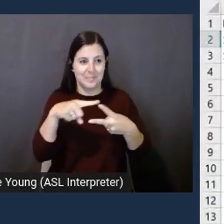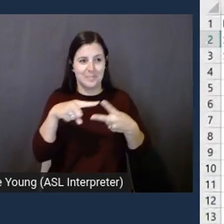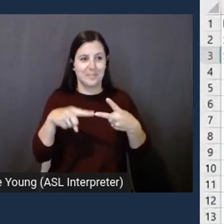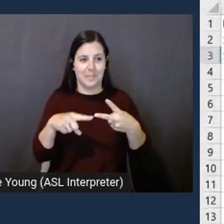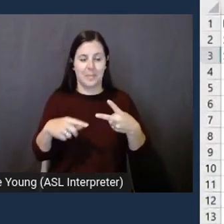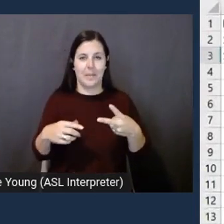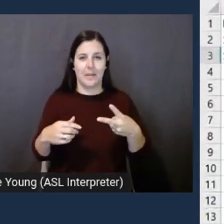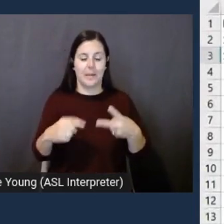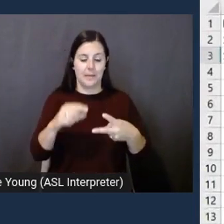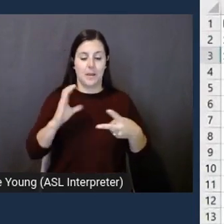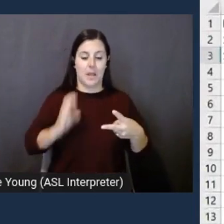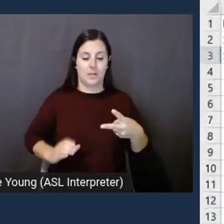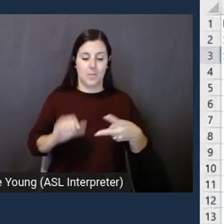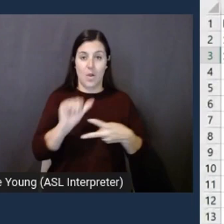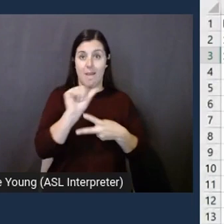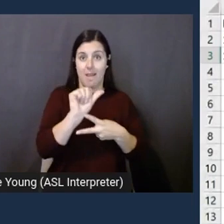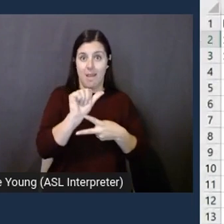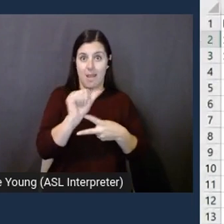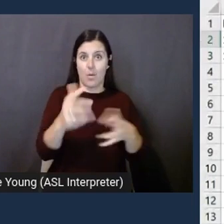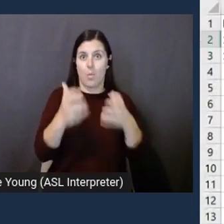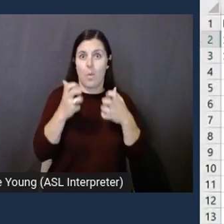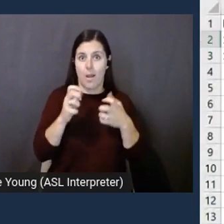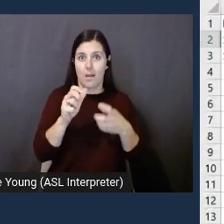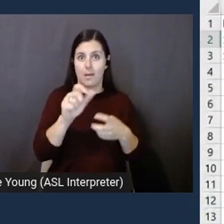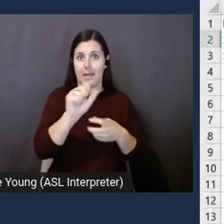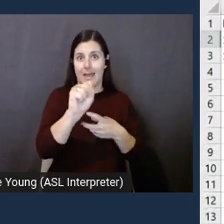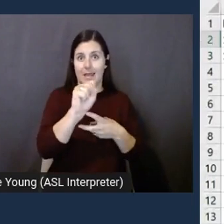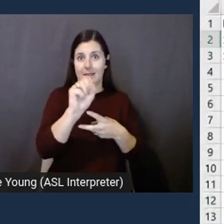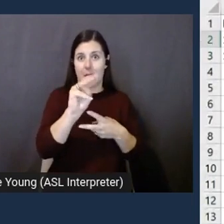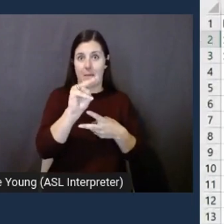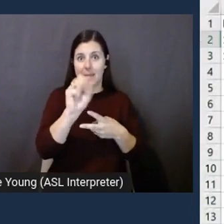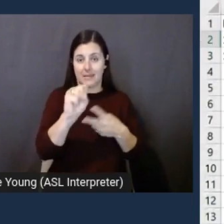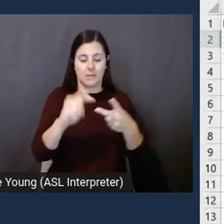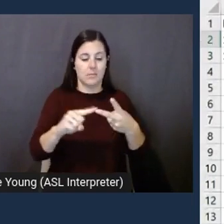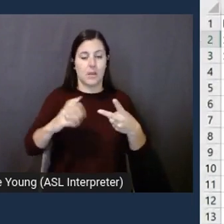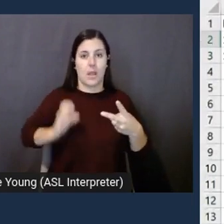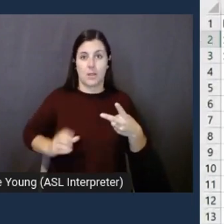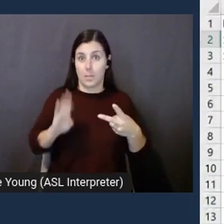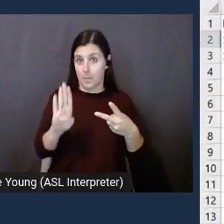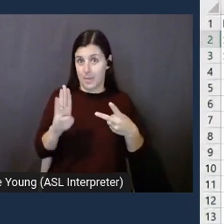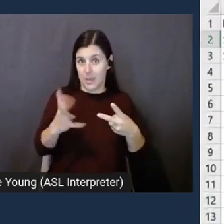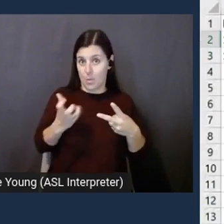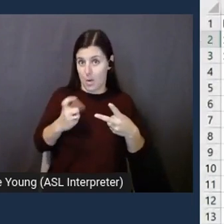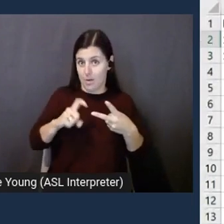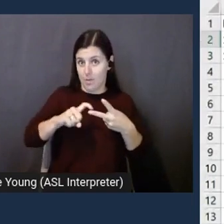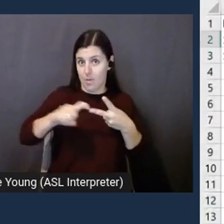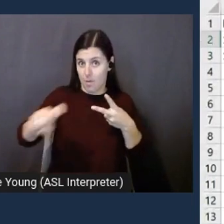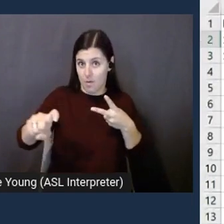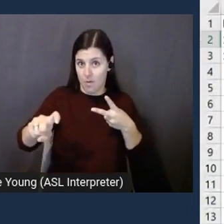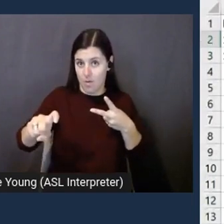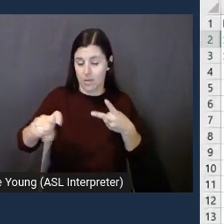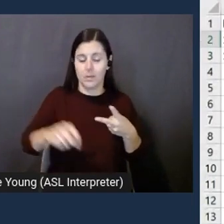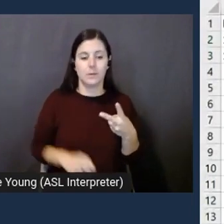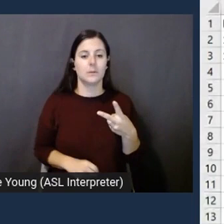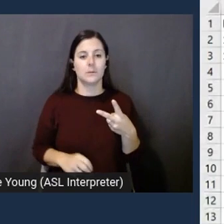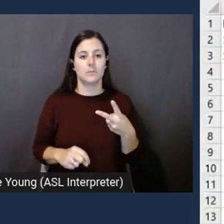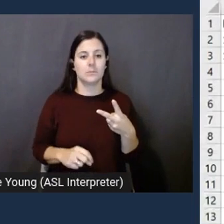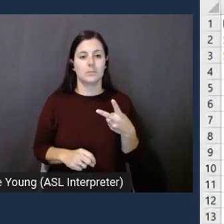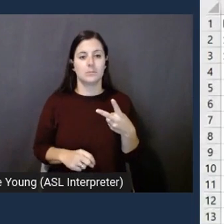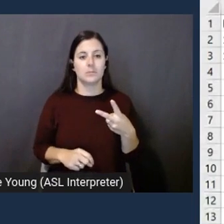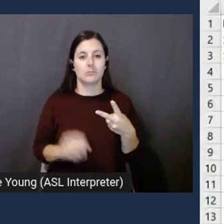Customer A wishes to be contacted via SMS. Customer B, via voice. These are the numbers there.